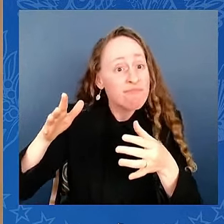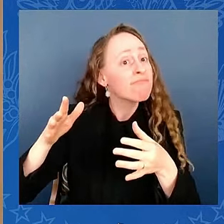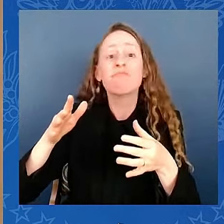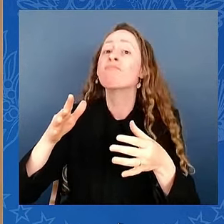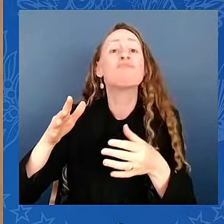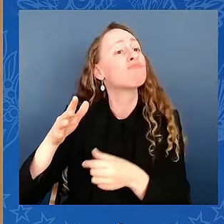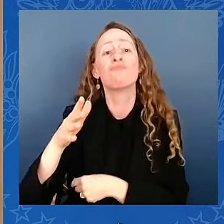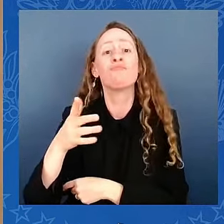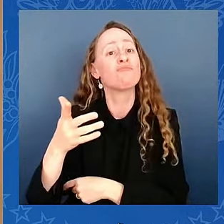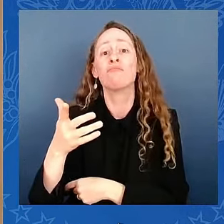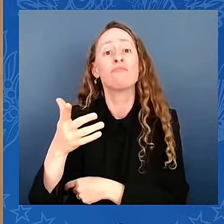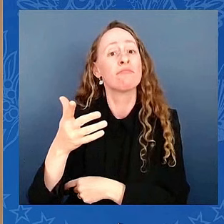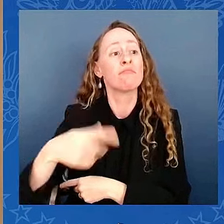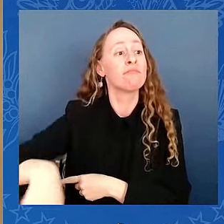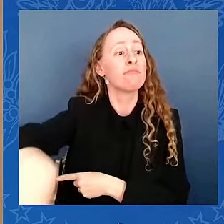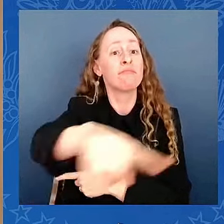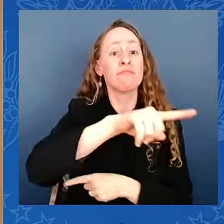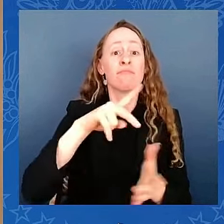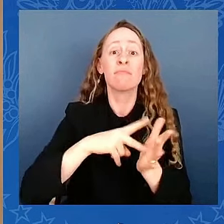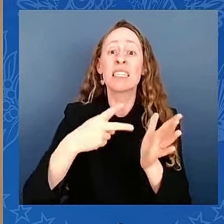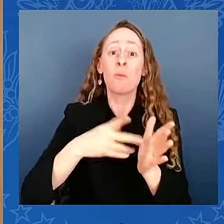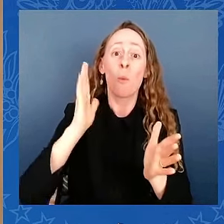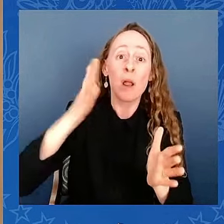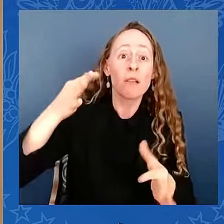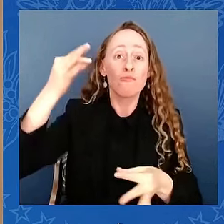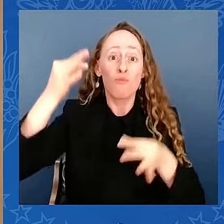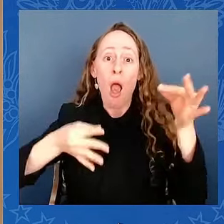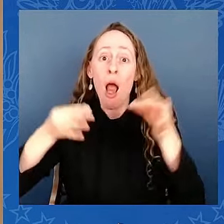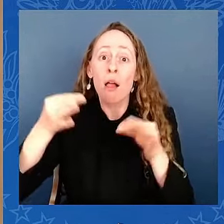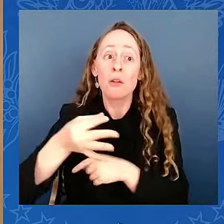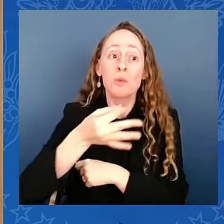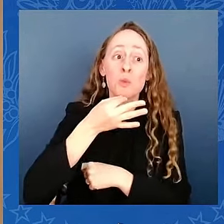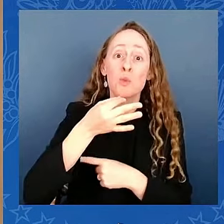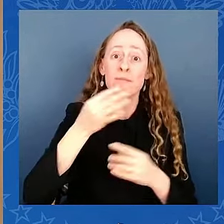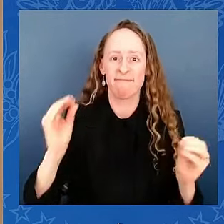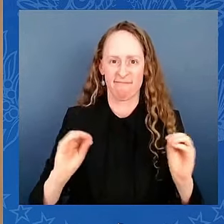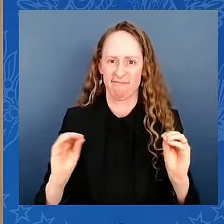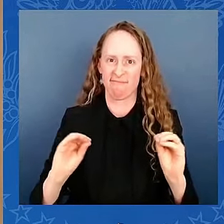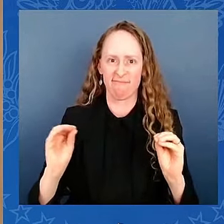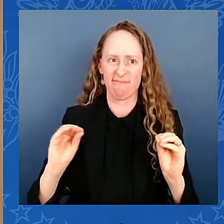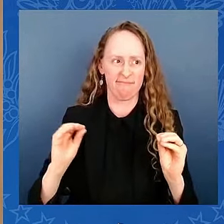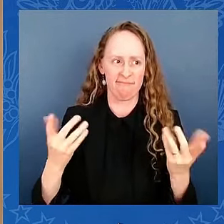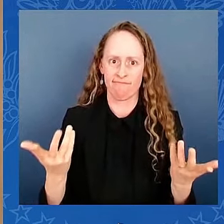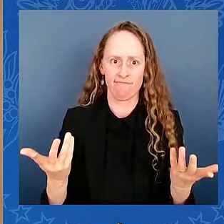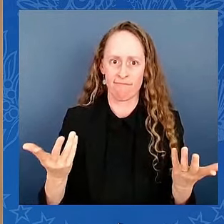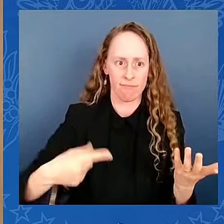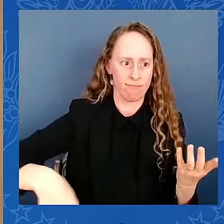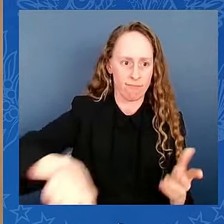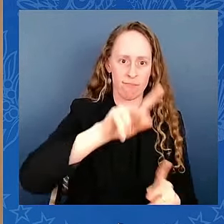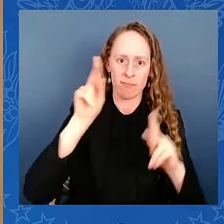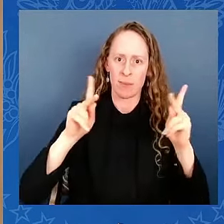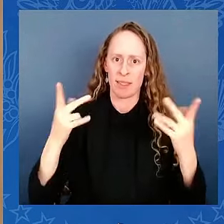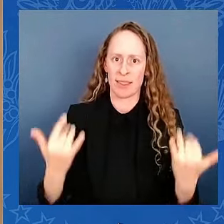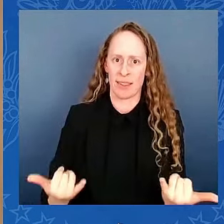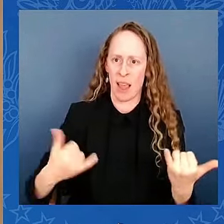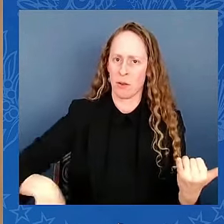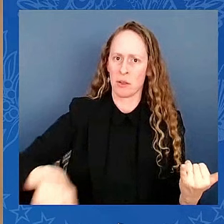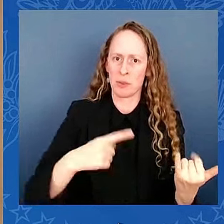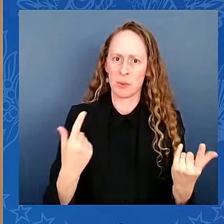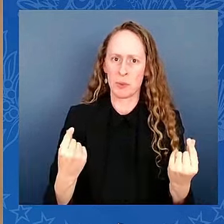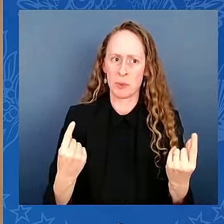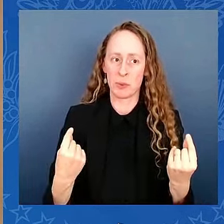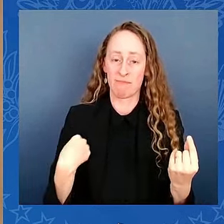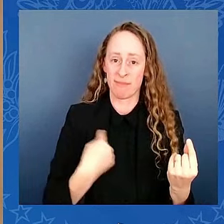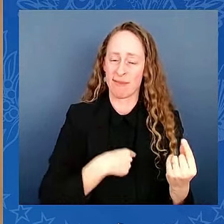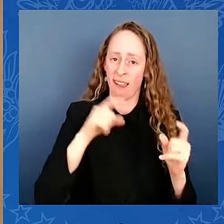So now, now the American people will have to do what the courts should have been willing to do but will not. The American people have to render